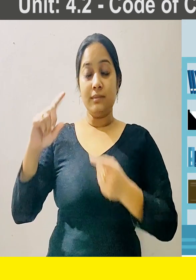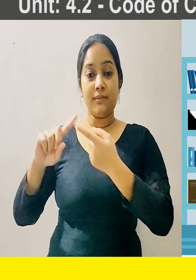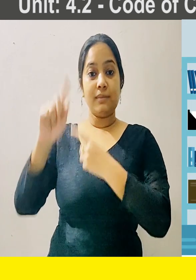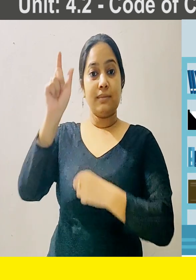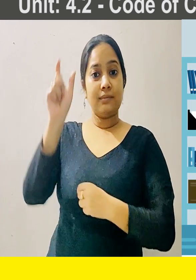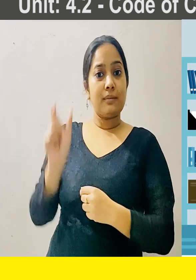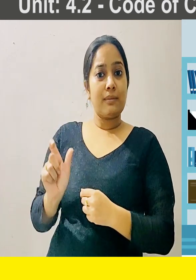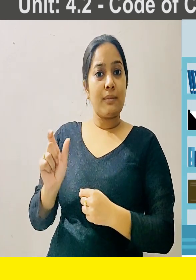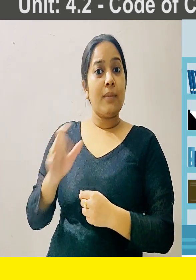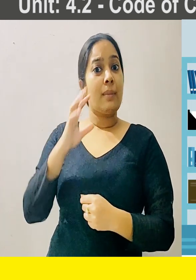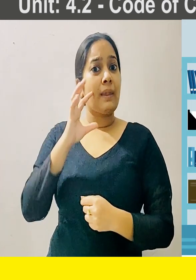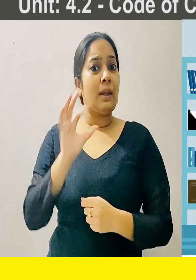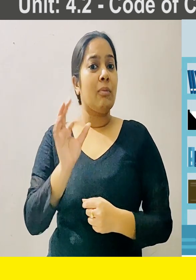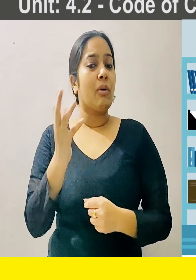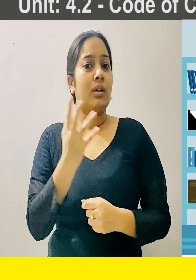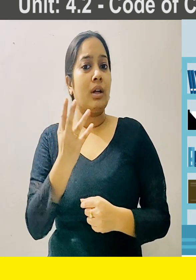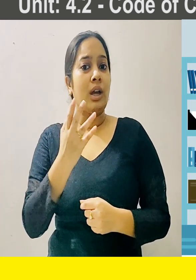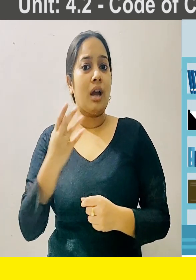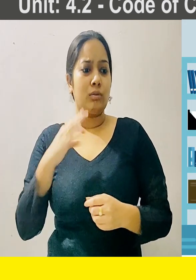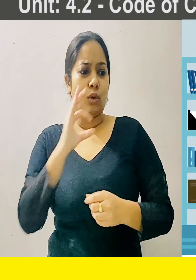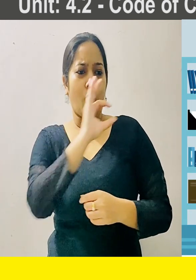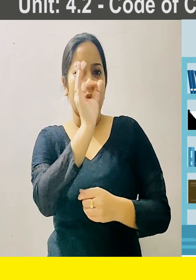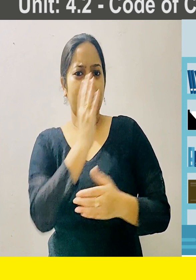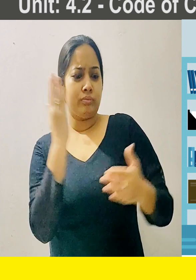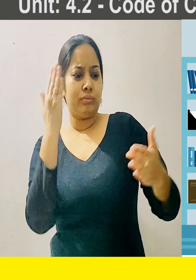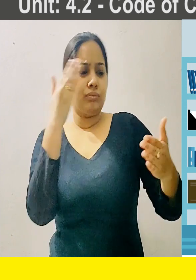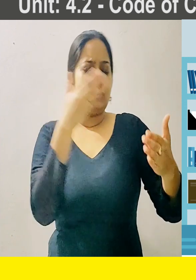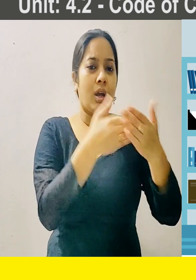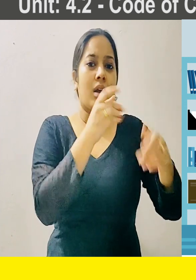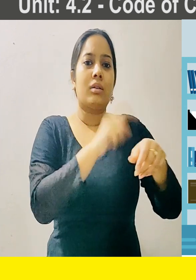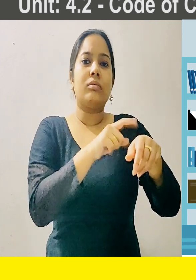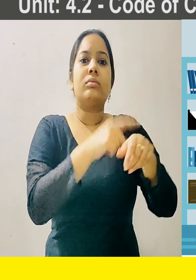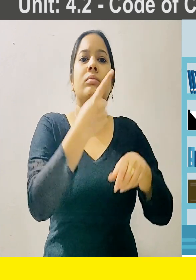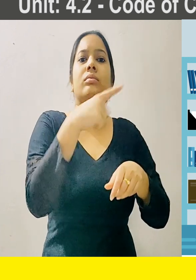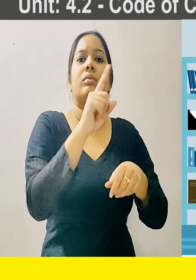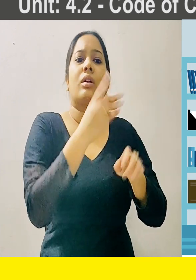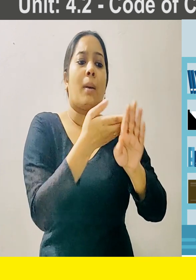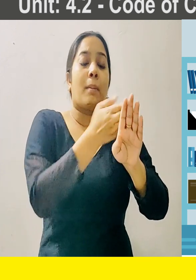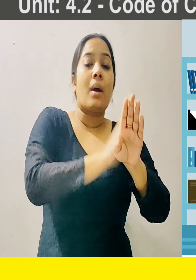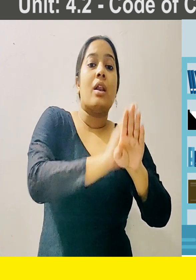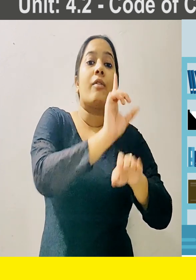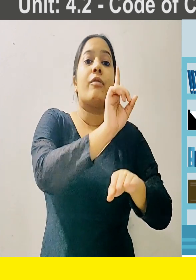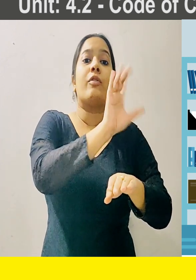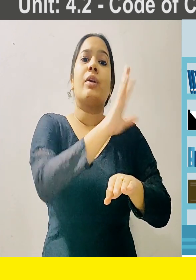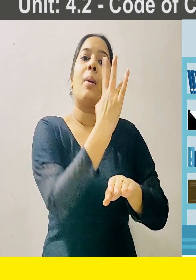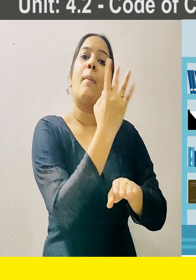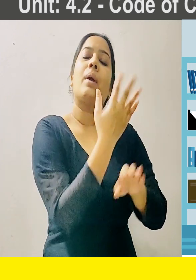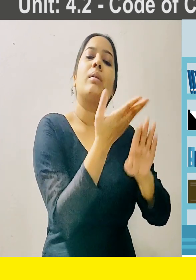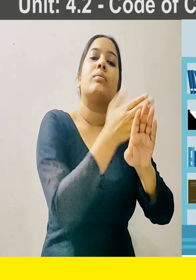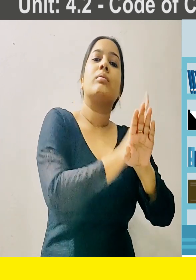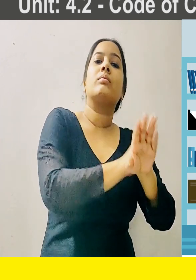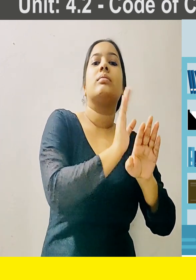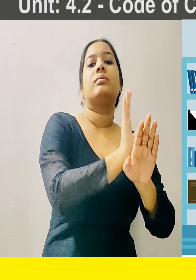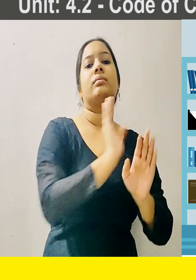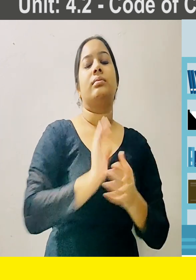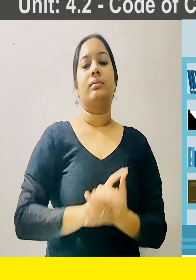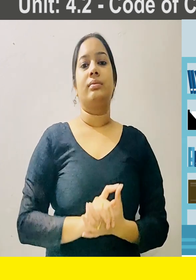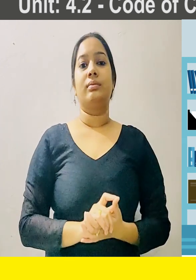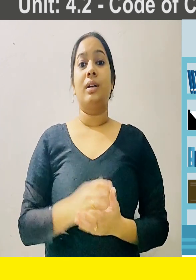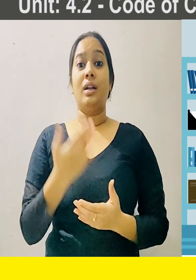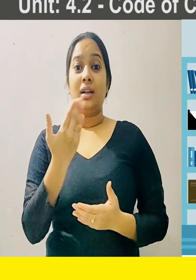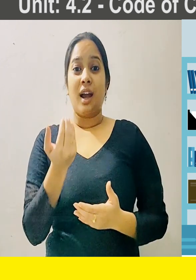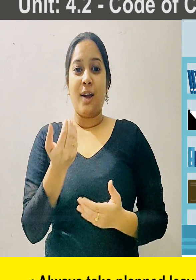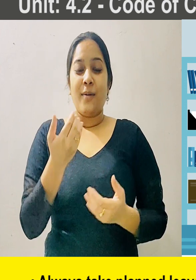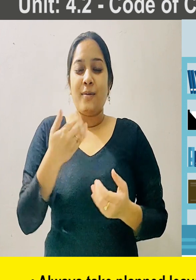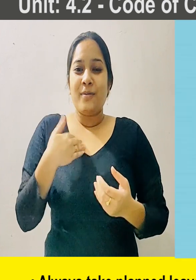It is important for a CCE to be at workstation at least 15 minutes before your shift begins.